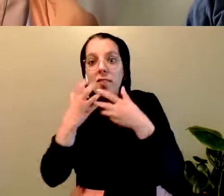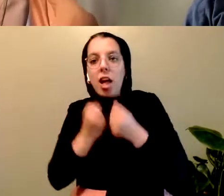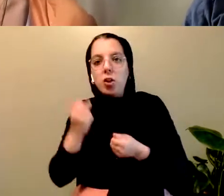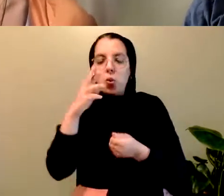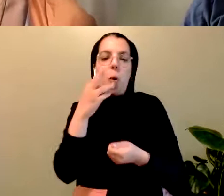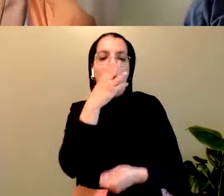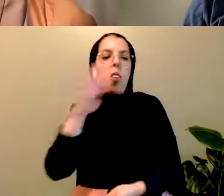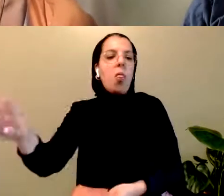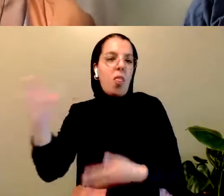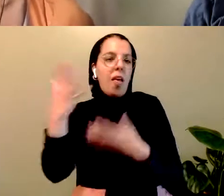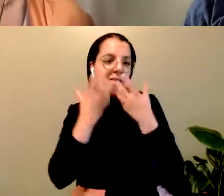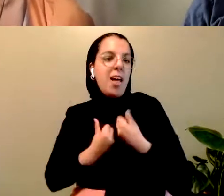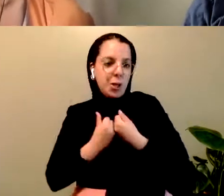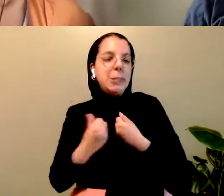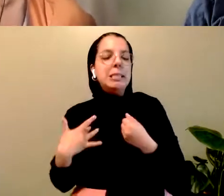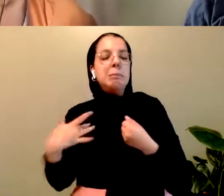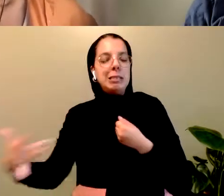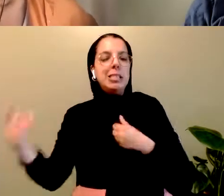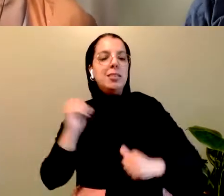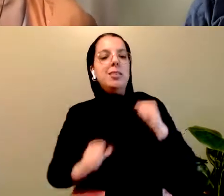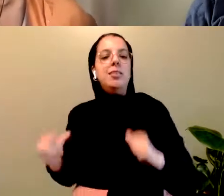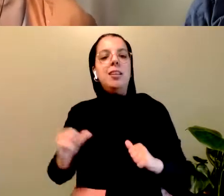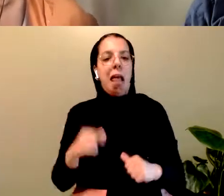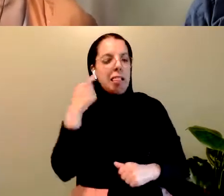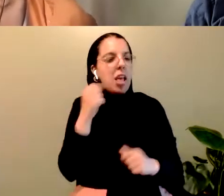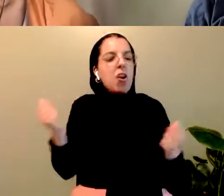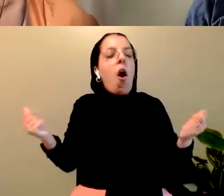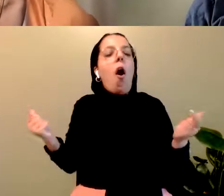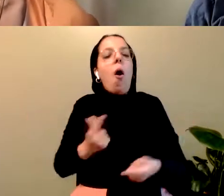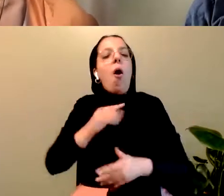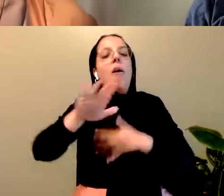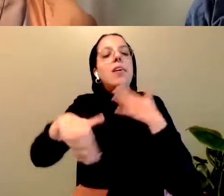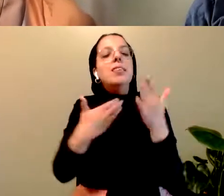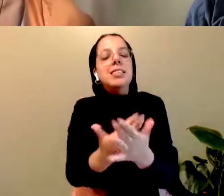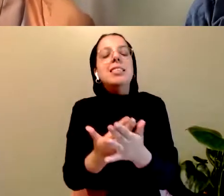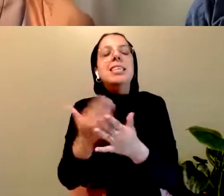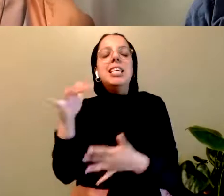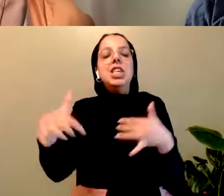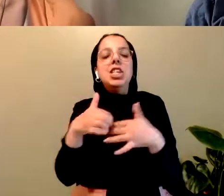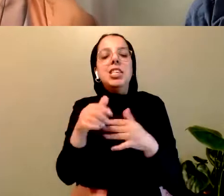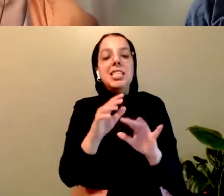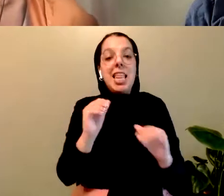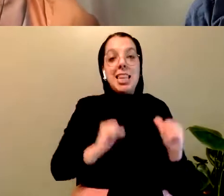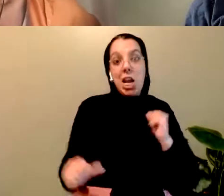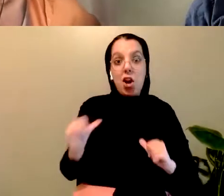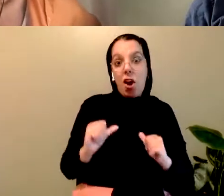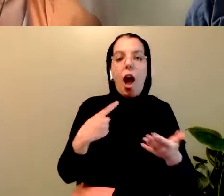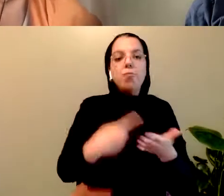I would argue that the entire canon of indigenous theater is comprised of works that engage with some form of social, political,